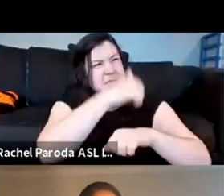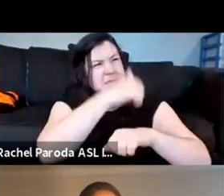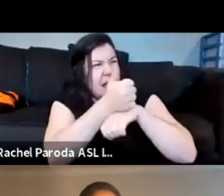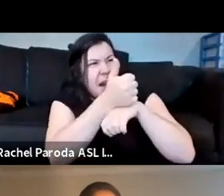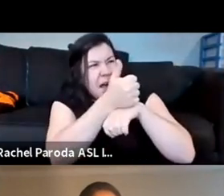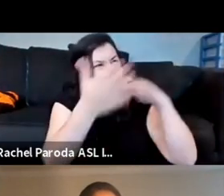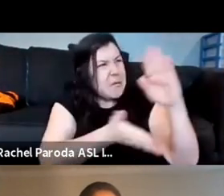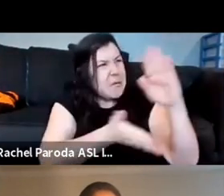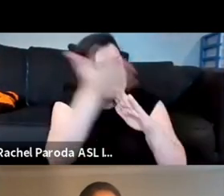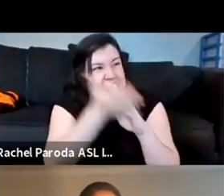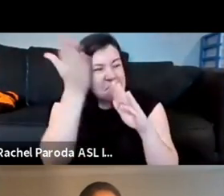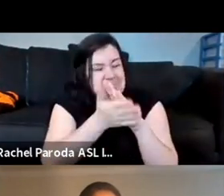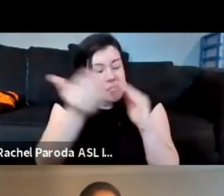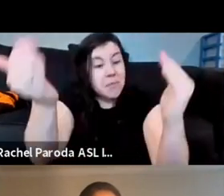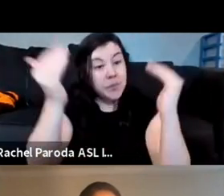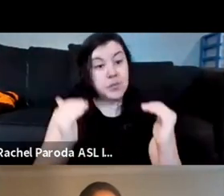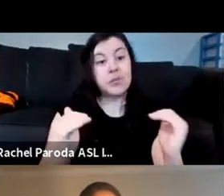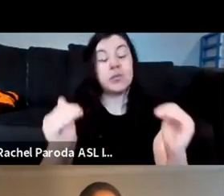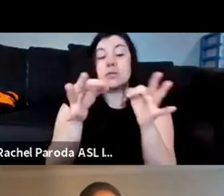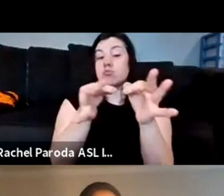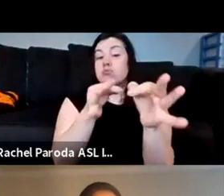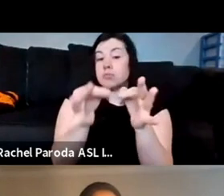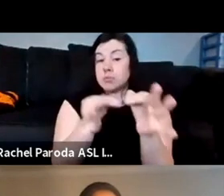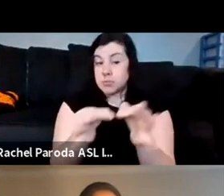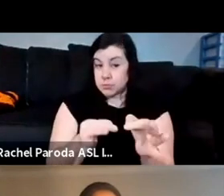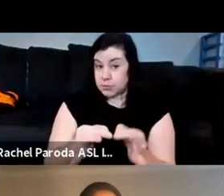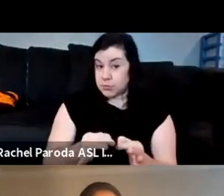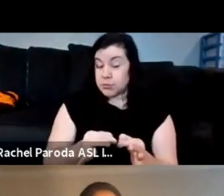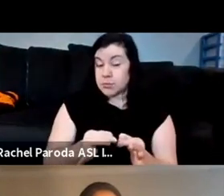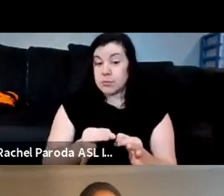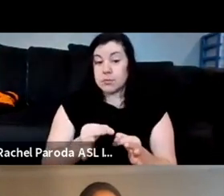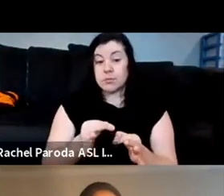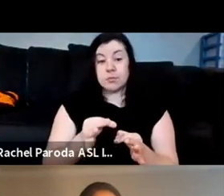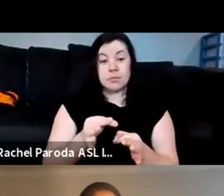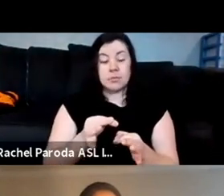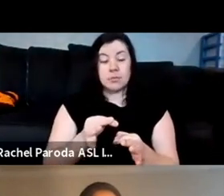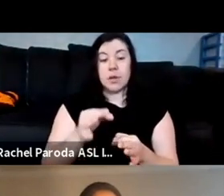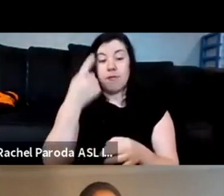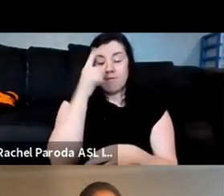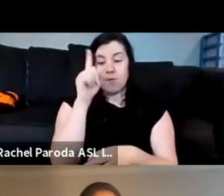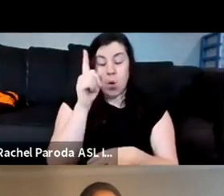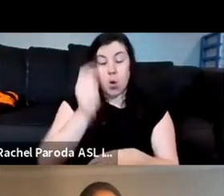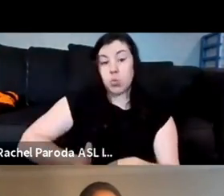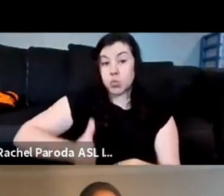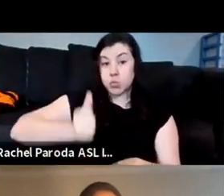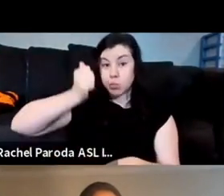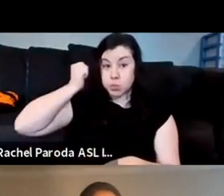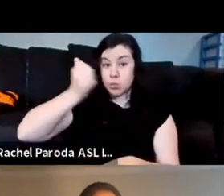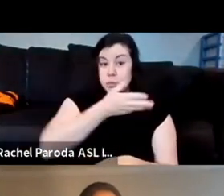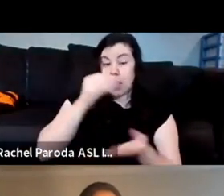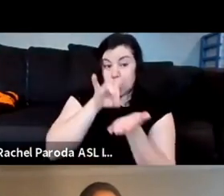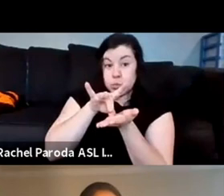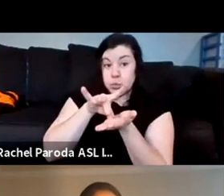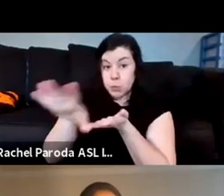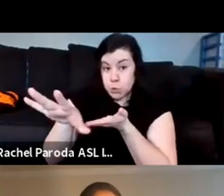descriptive practice um i think uh dr morgan the idea of refusal and removal but also in